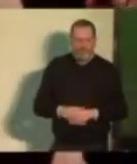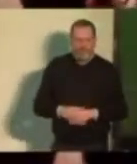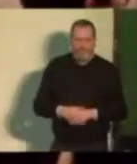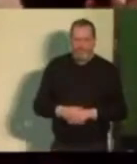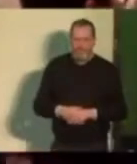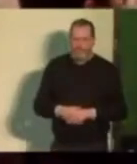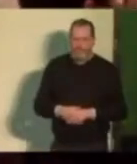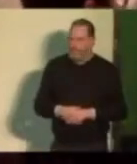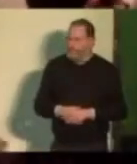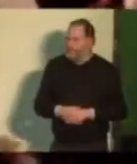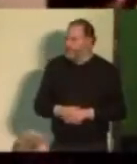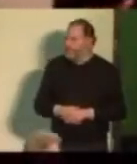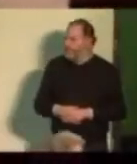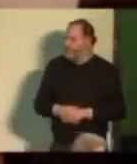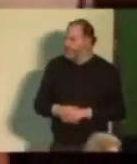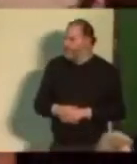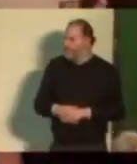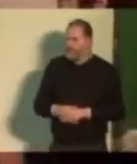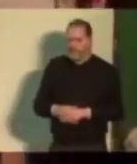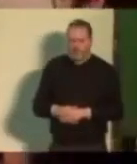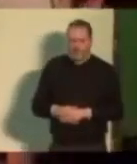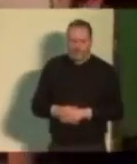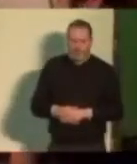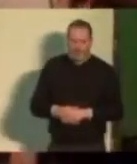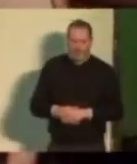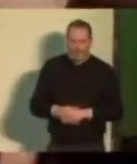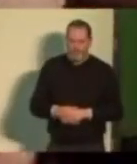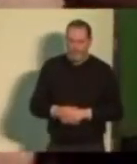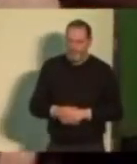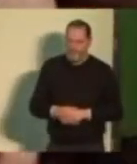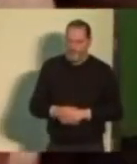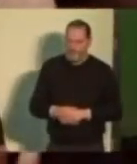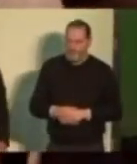It's one of... This is one of those occasions